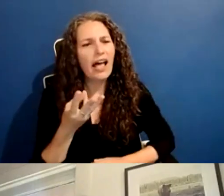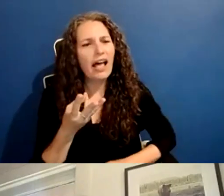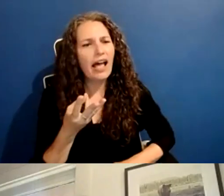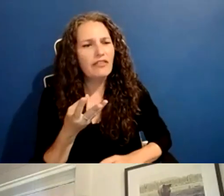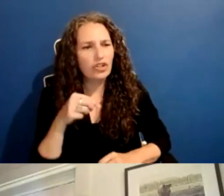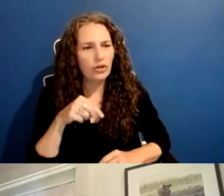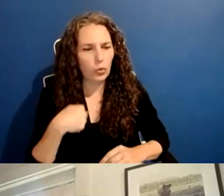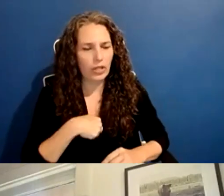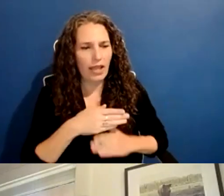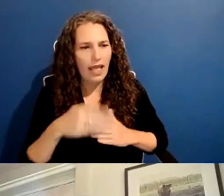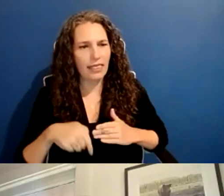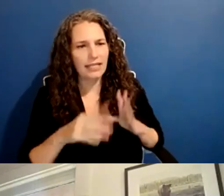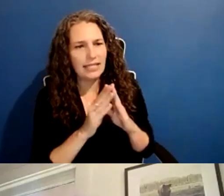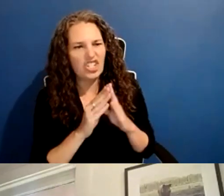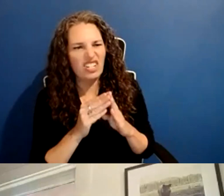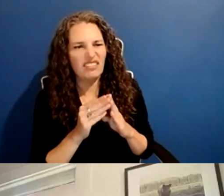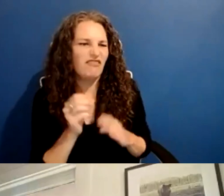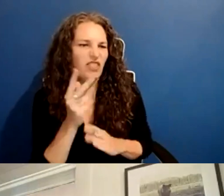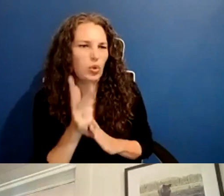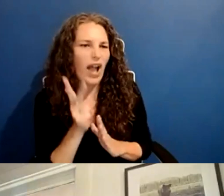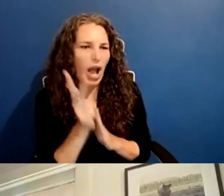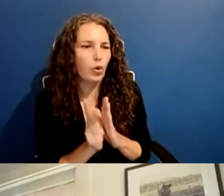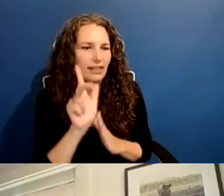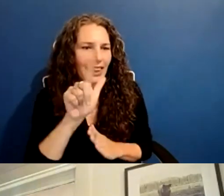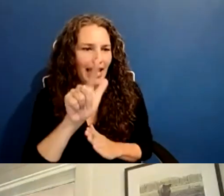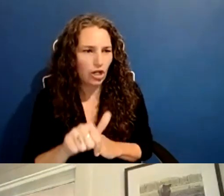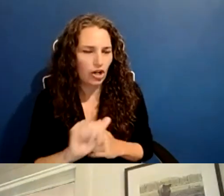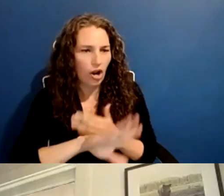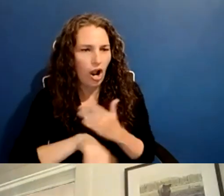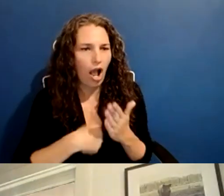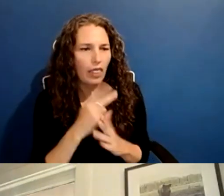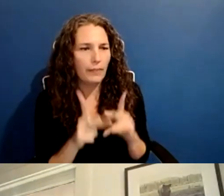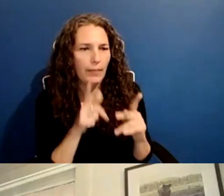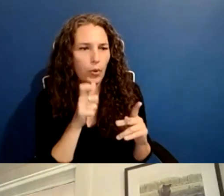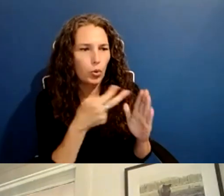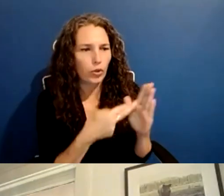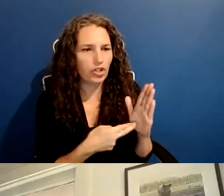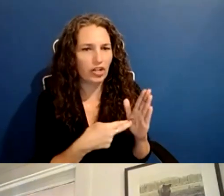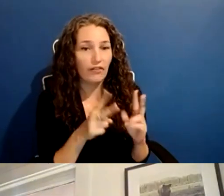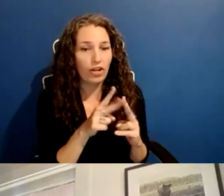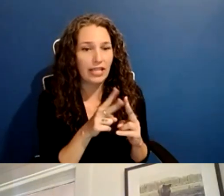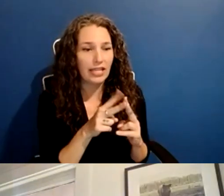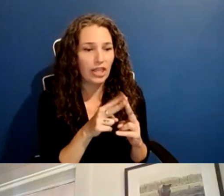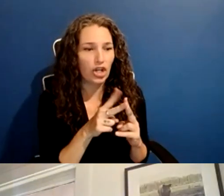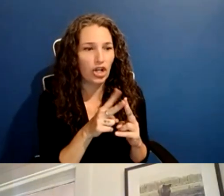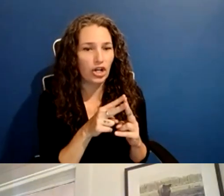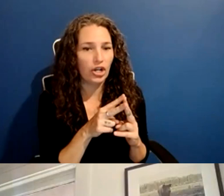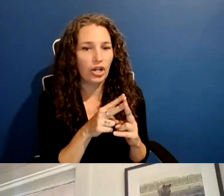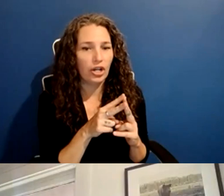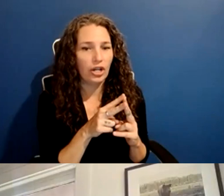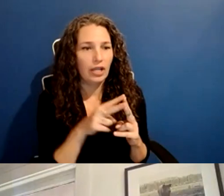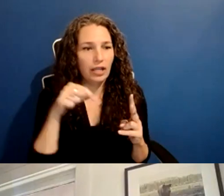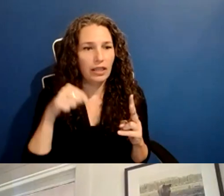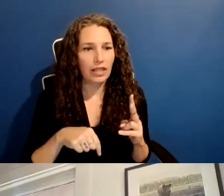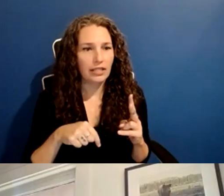session, everybody who registered for either session of, um, this, this